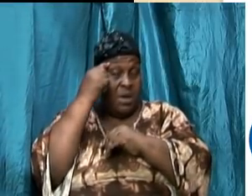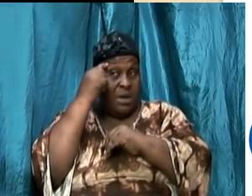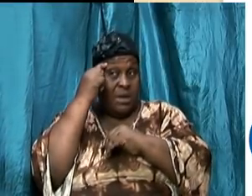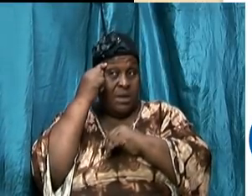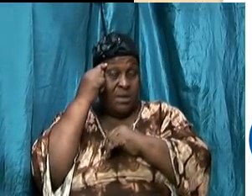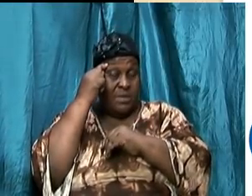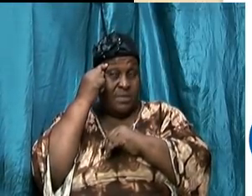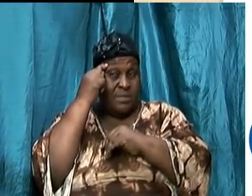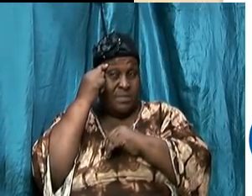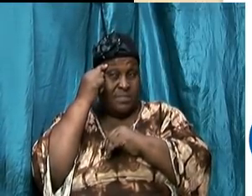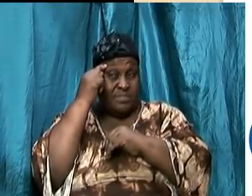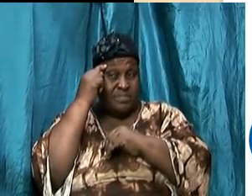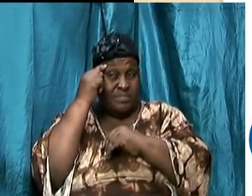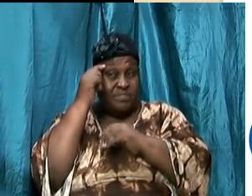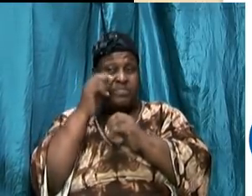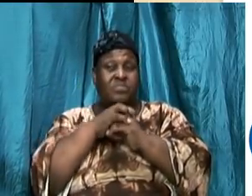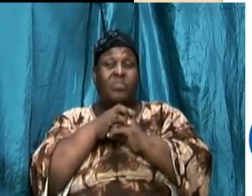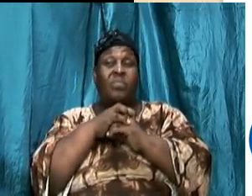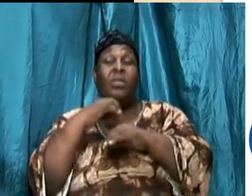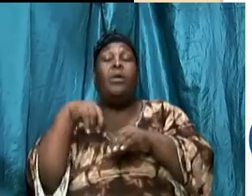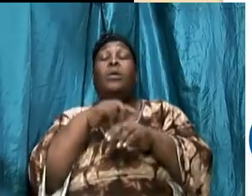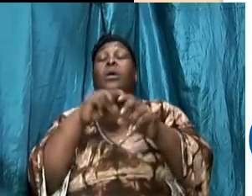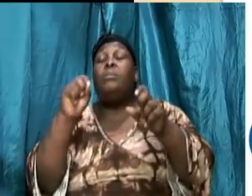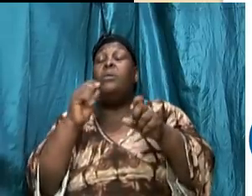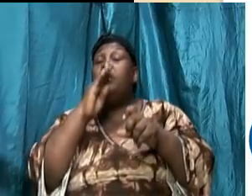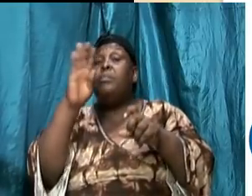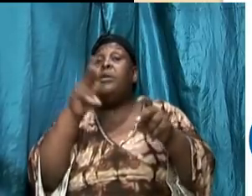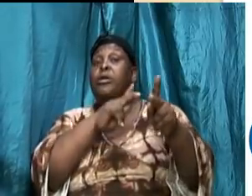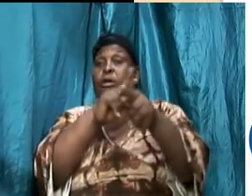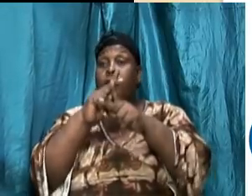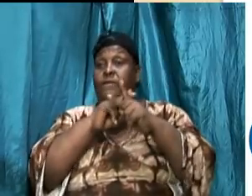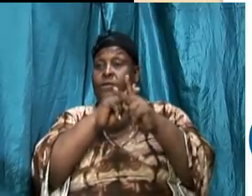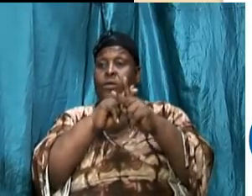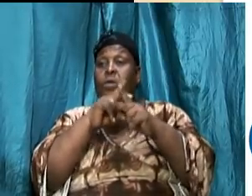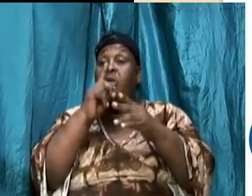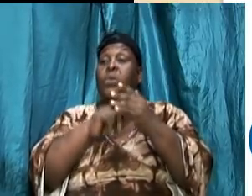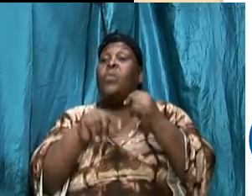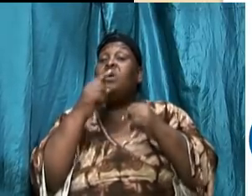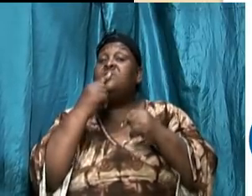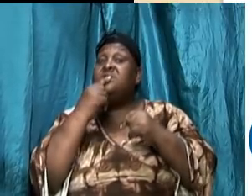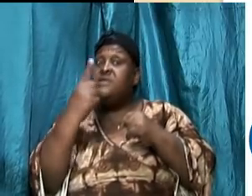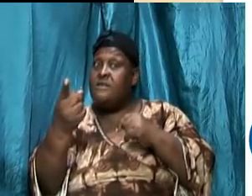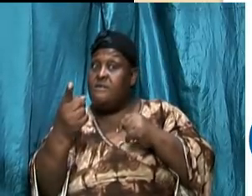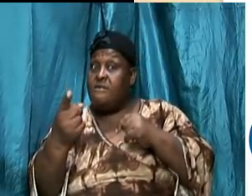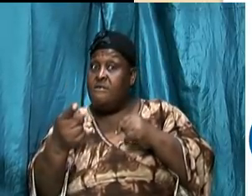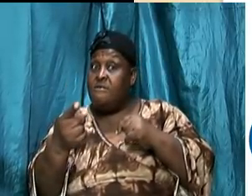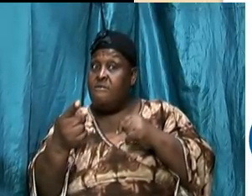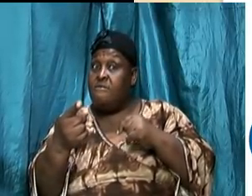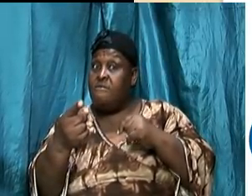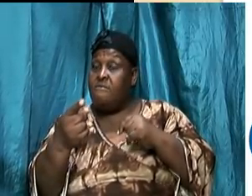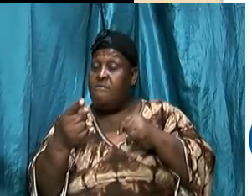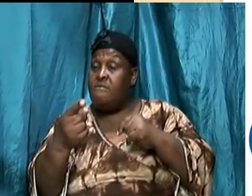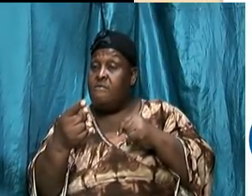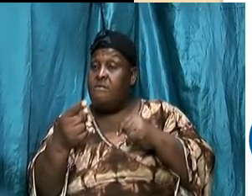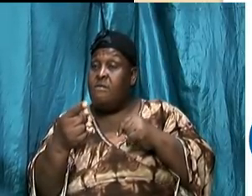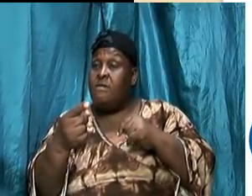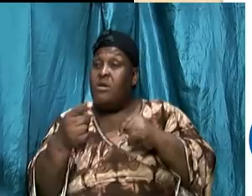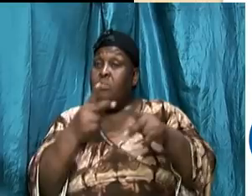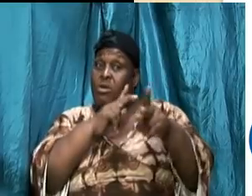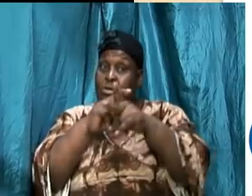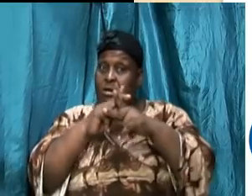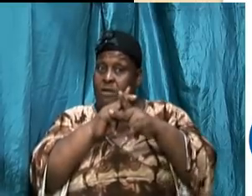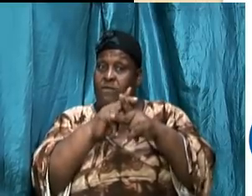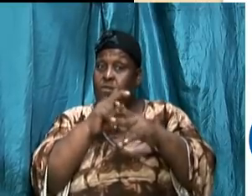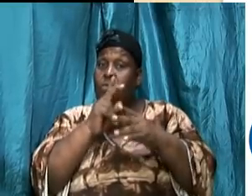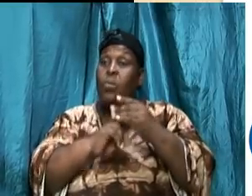see we must be careful what we say we must be careful